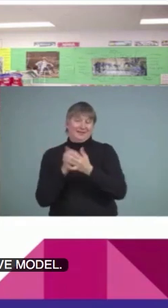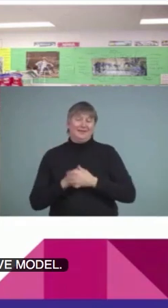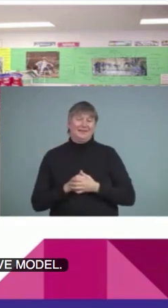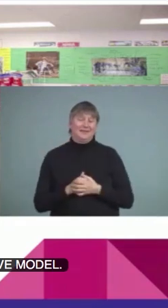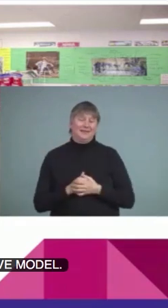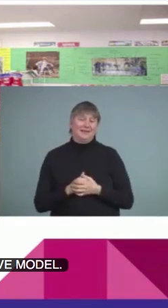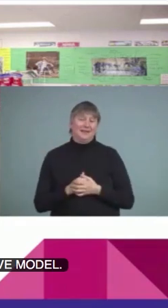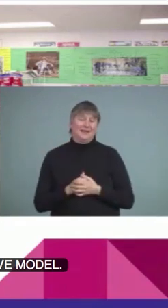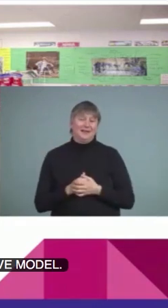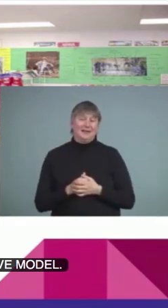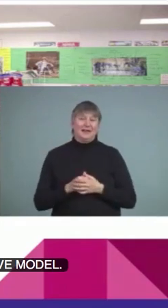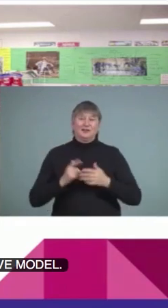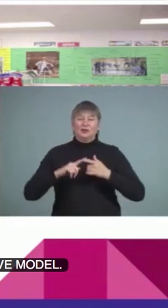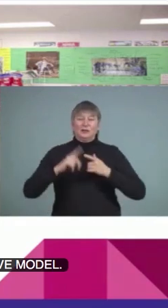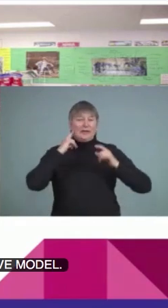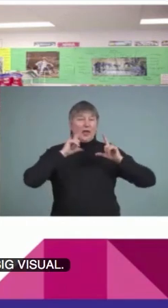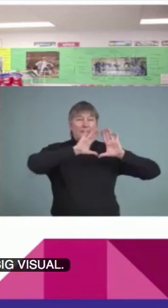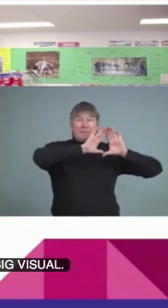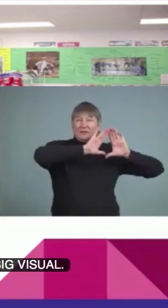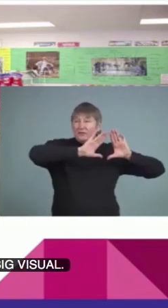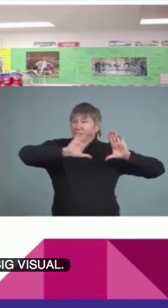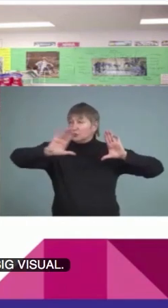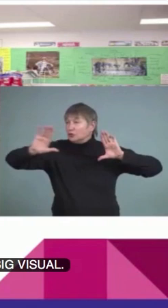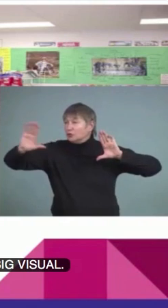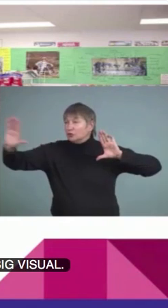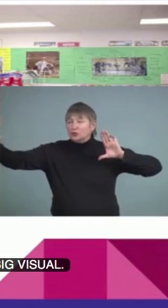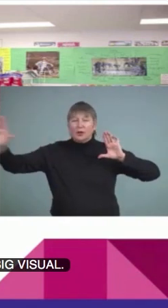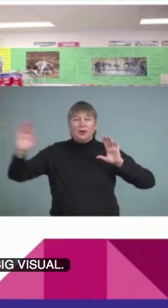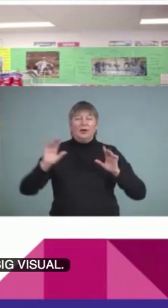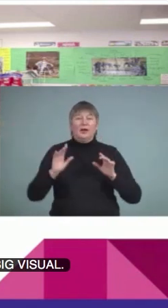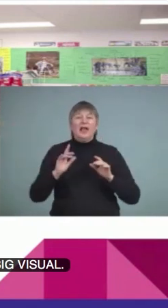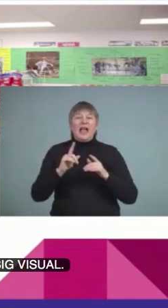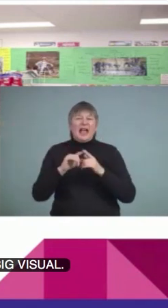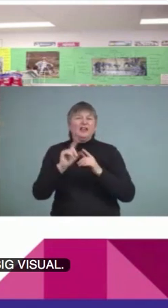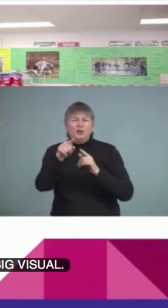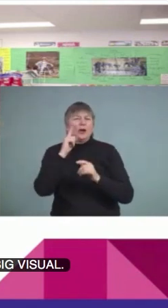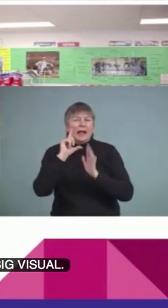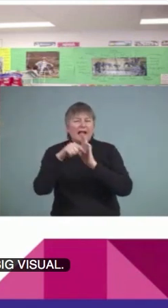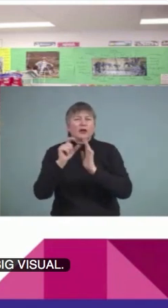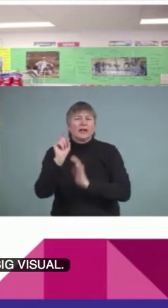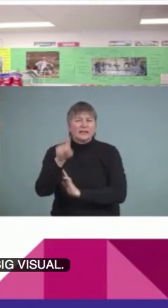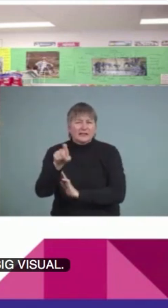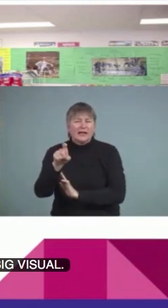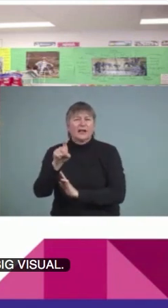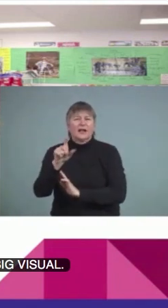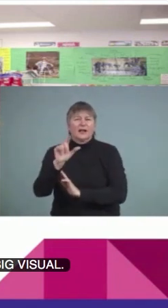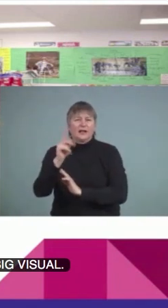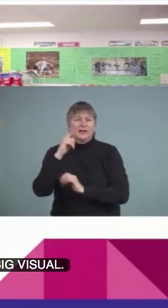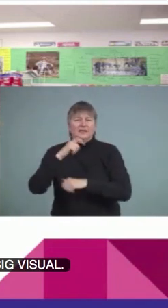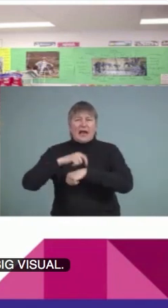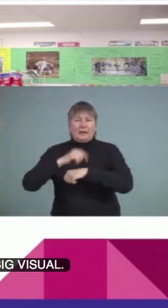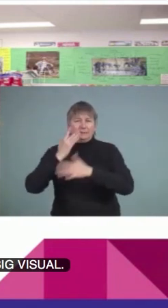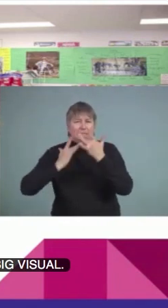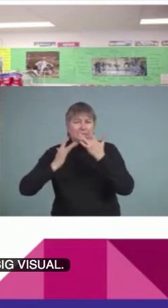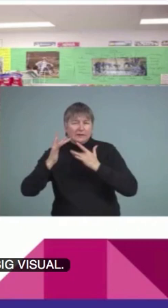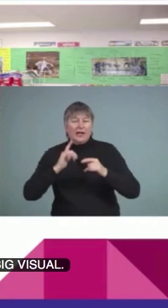big visual. So, the idea of this, and if you click on the link, I won't do it now in interests of time, but if you click on